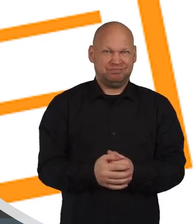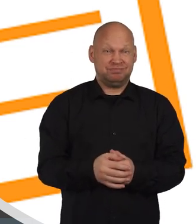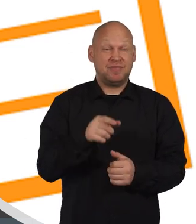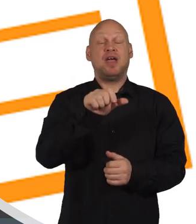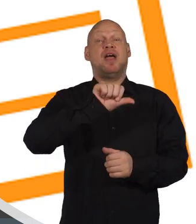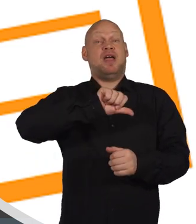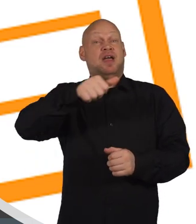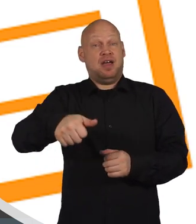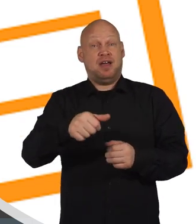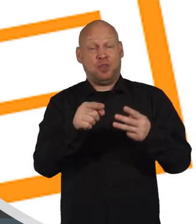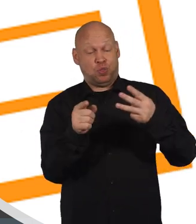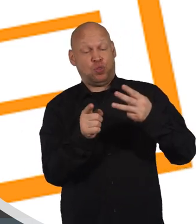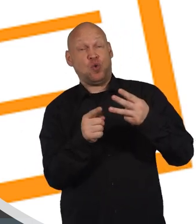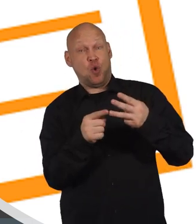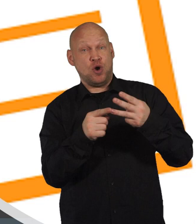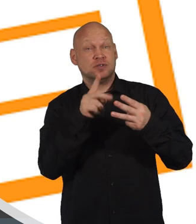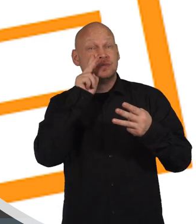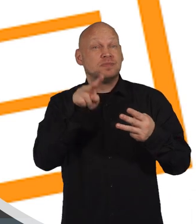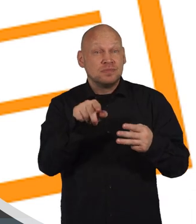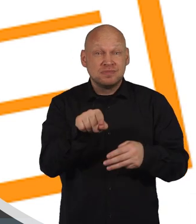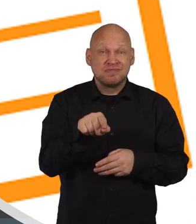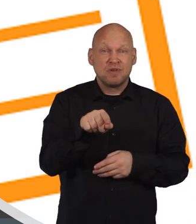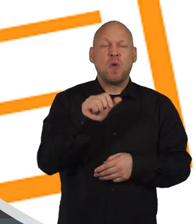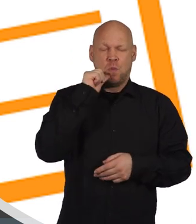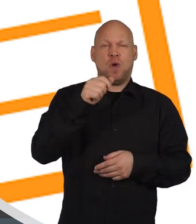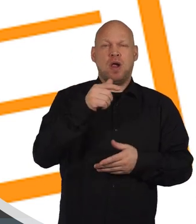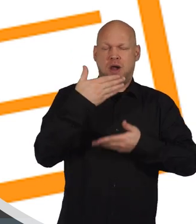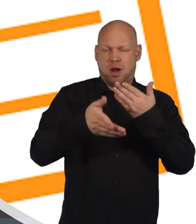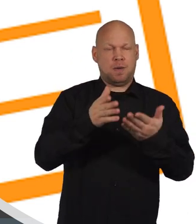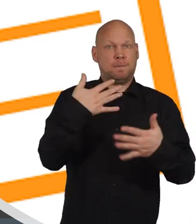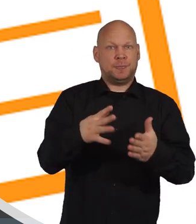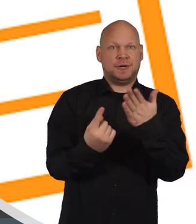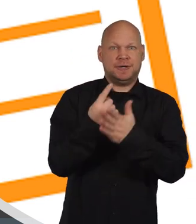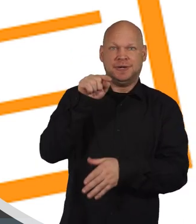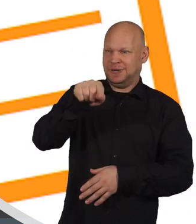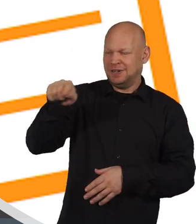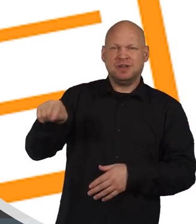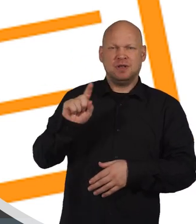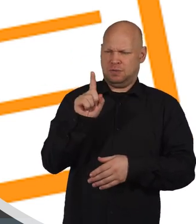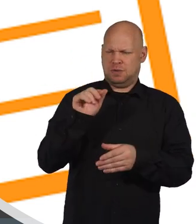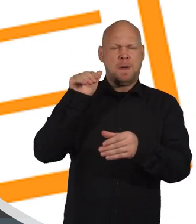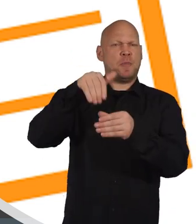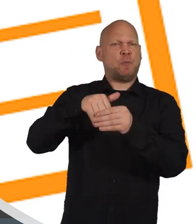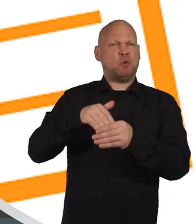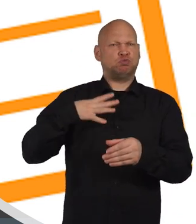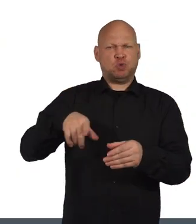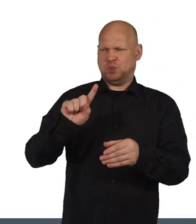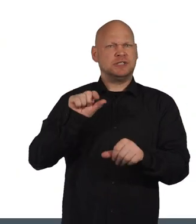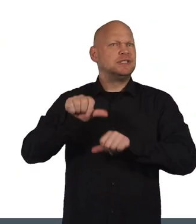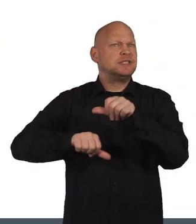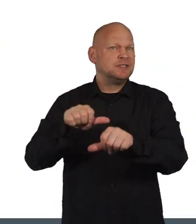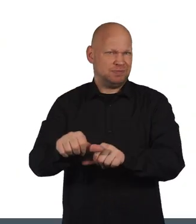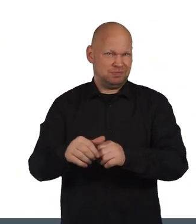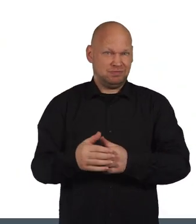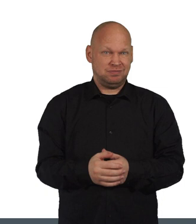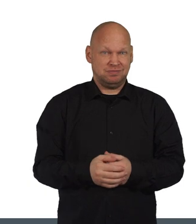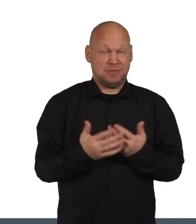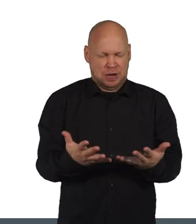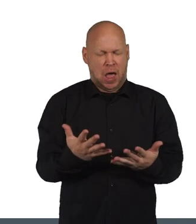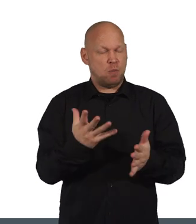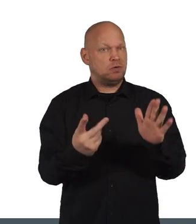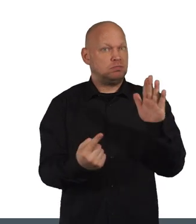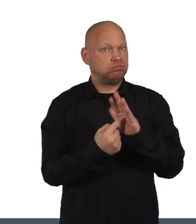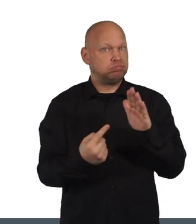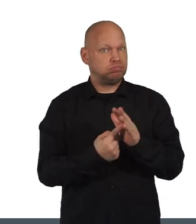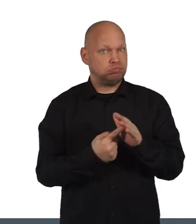And if you go on to watch the third and final video you'll get some real-life examples of participation requests. Right